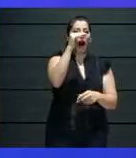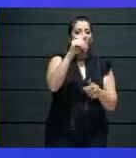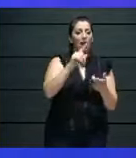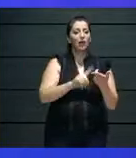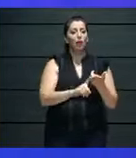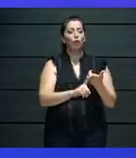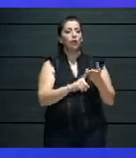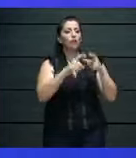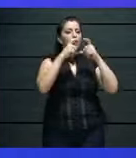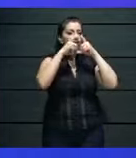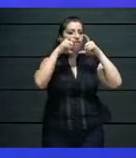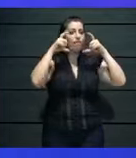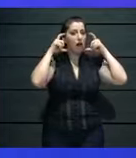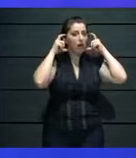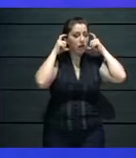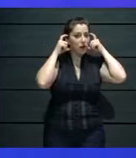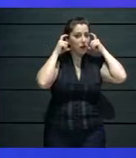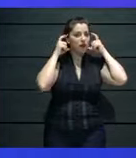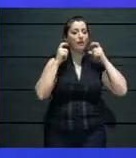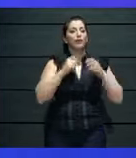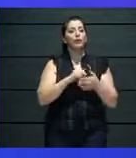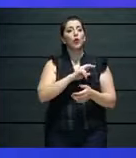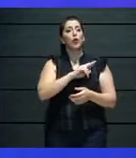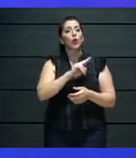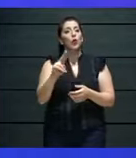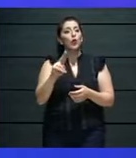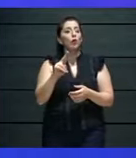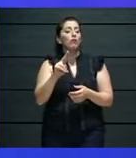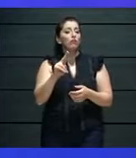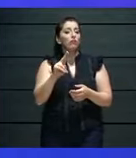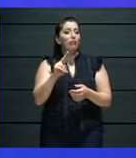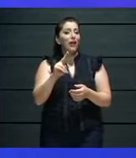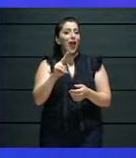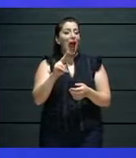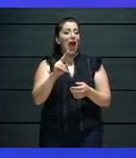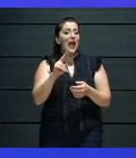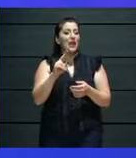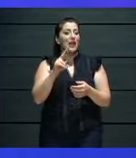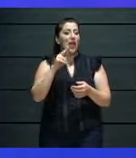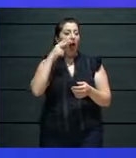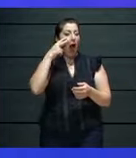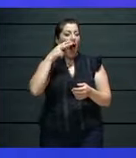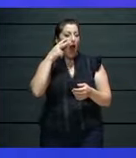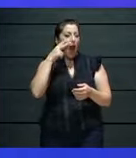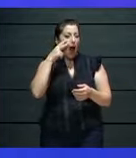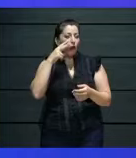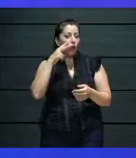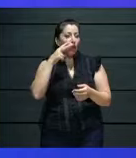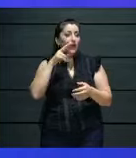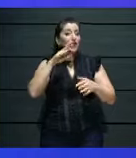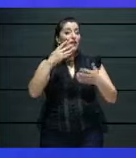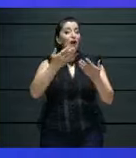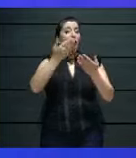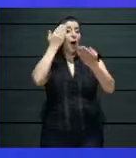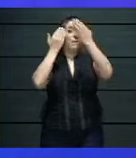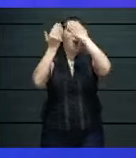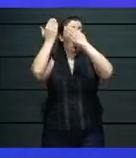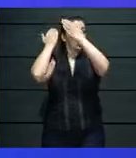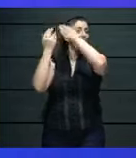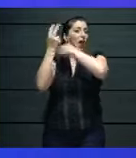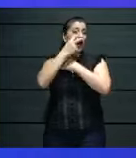they are going back to the roots of how theatre was born in Greece. And because the